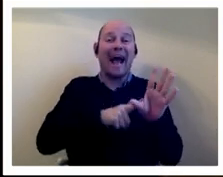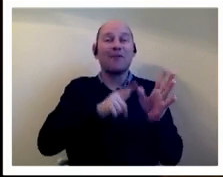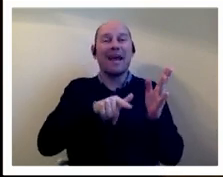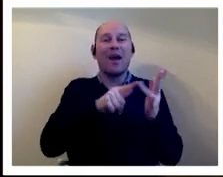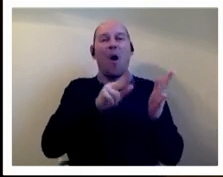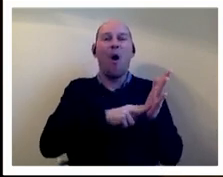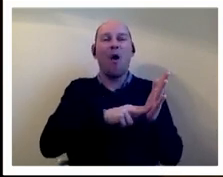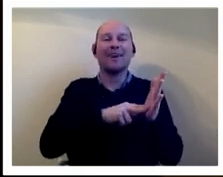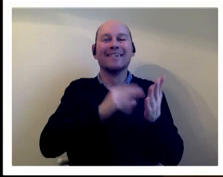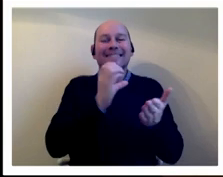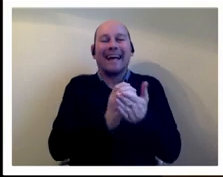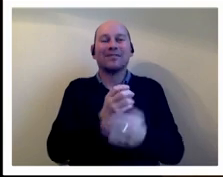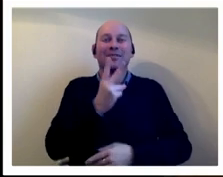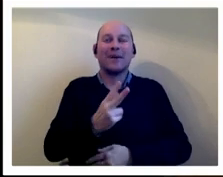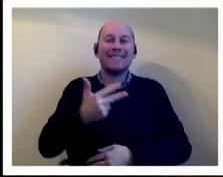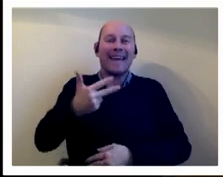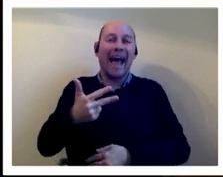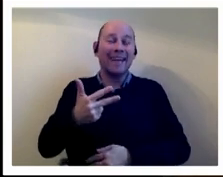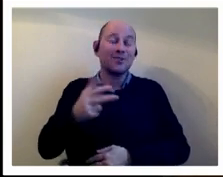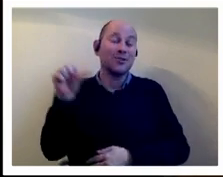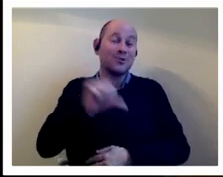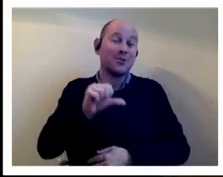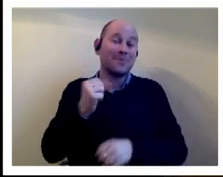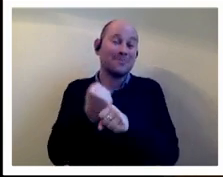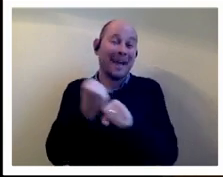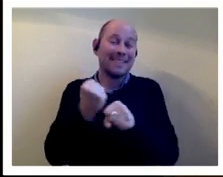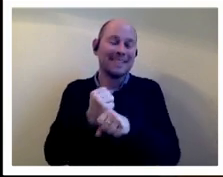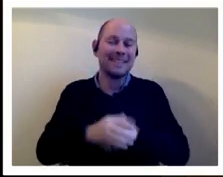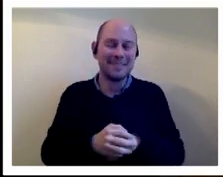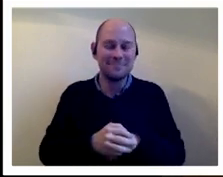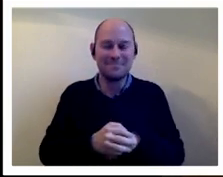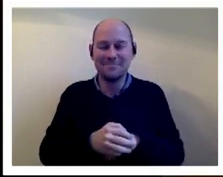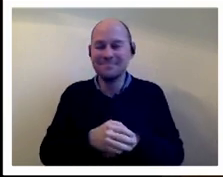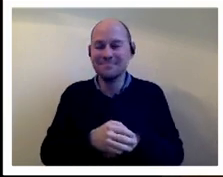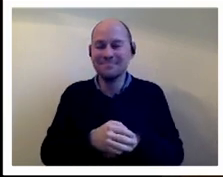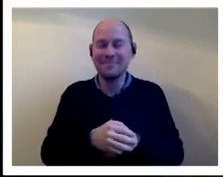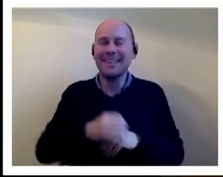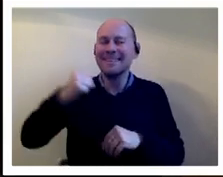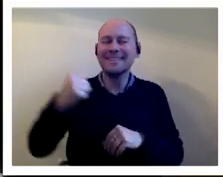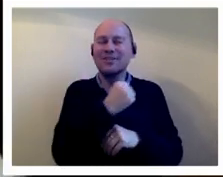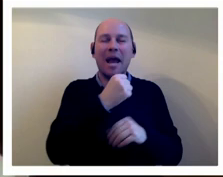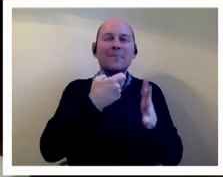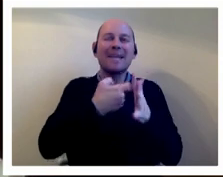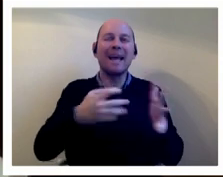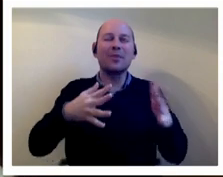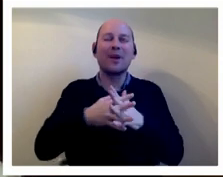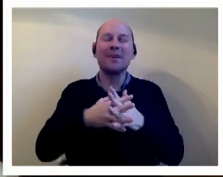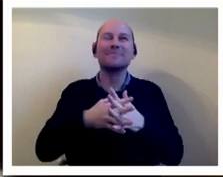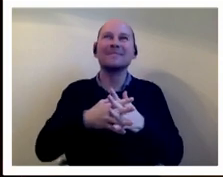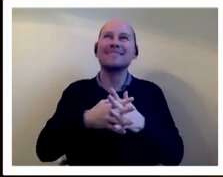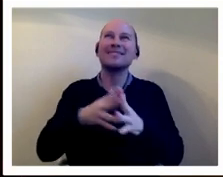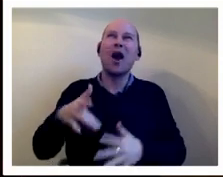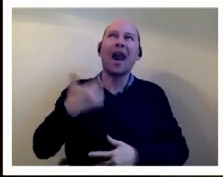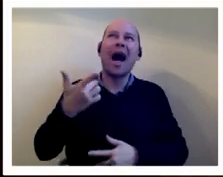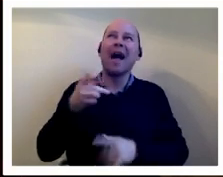shame that kenneth williams isn't around so i can imagine him playing a an outraged house member of the house of lords absolutely you know pontificating and um the same